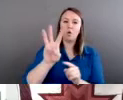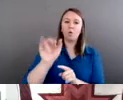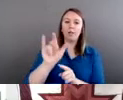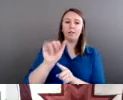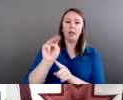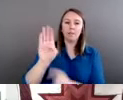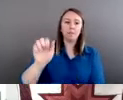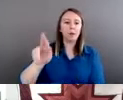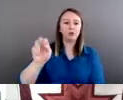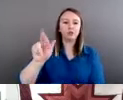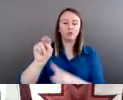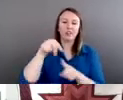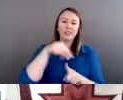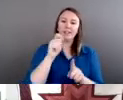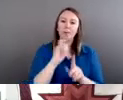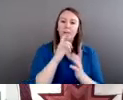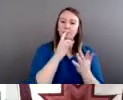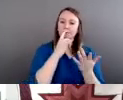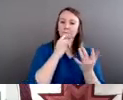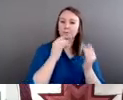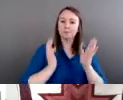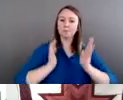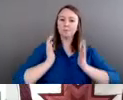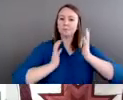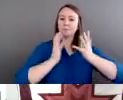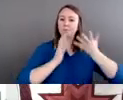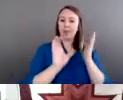character, you see his picture here on the slide.